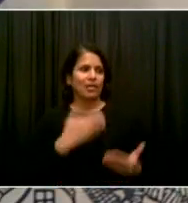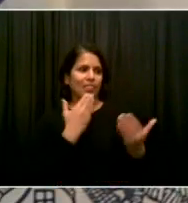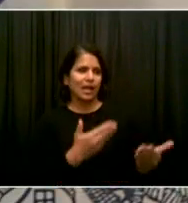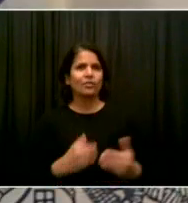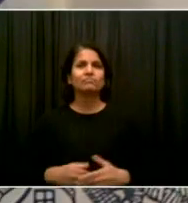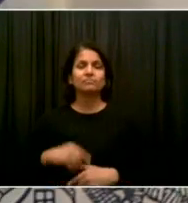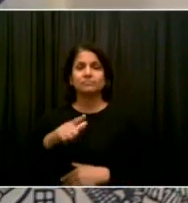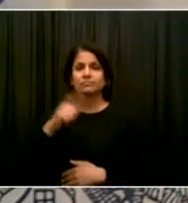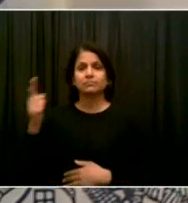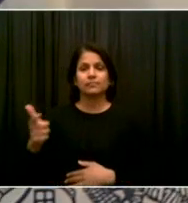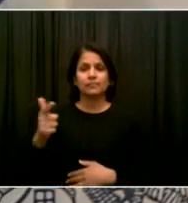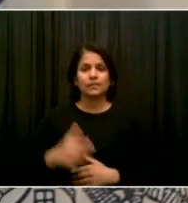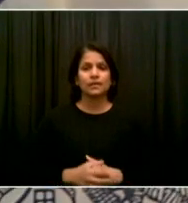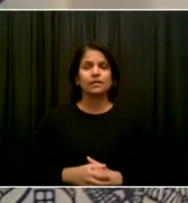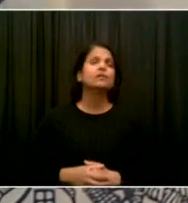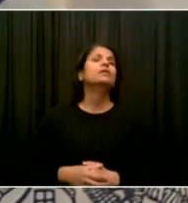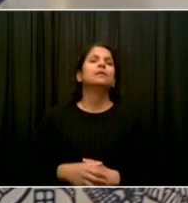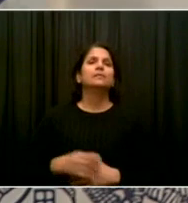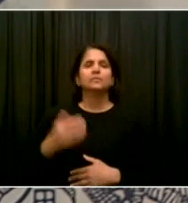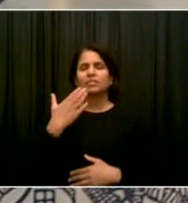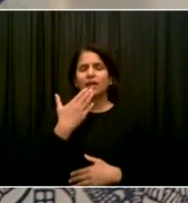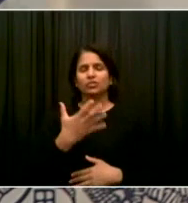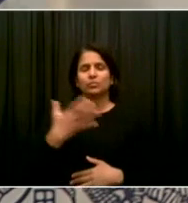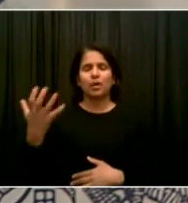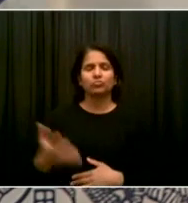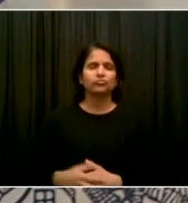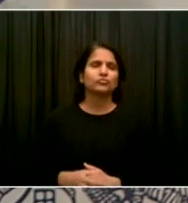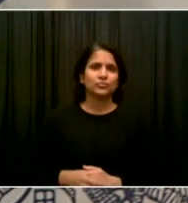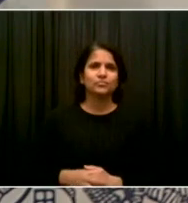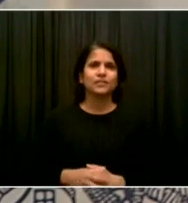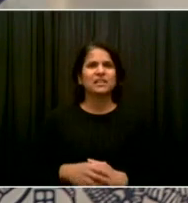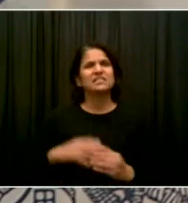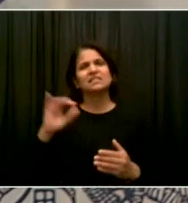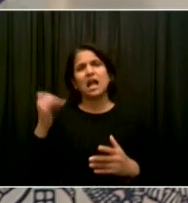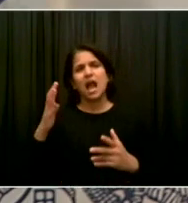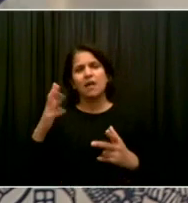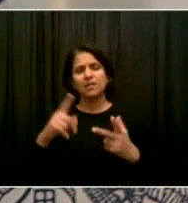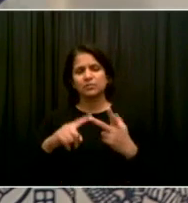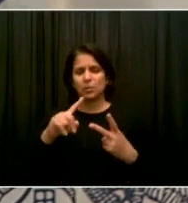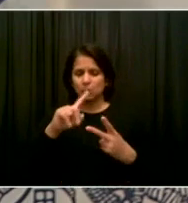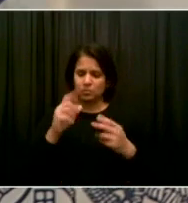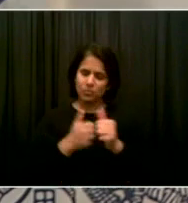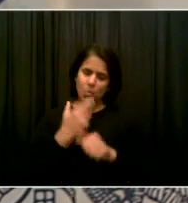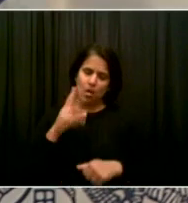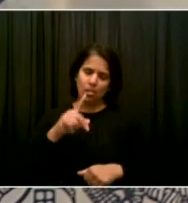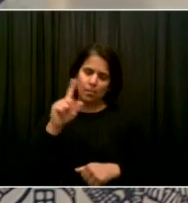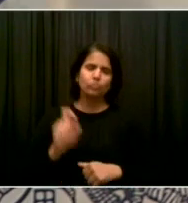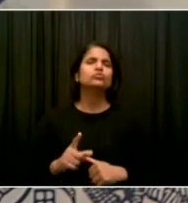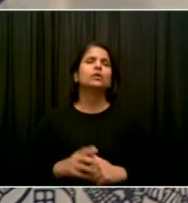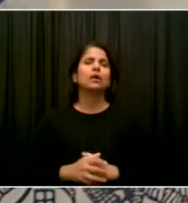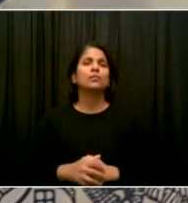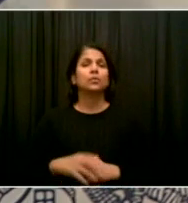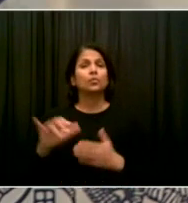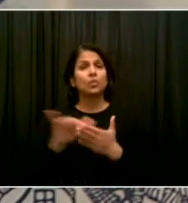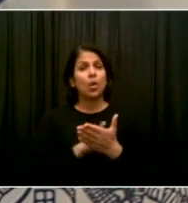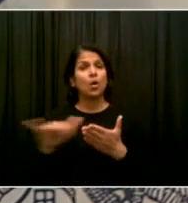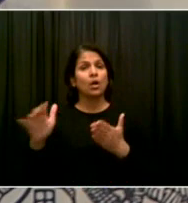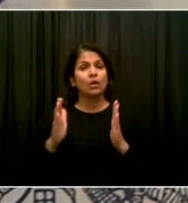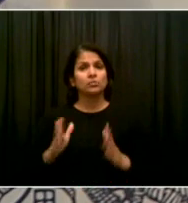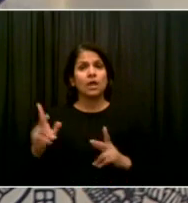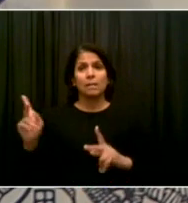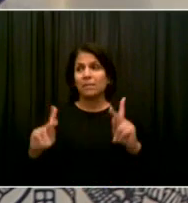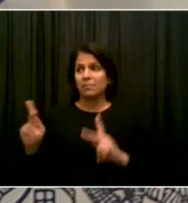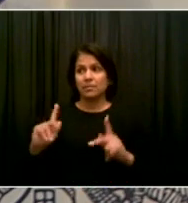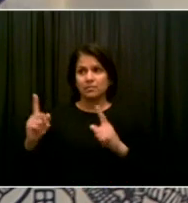Great. Thank you so much. And this is kind of a follow-up. I've been personally fielding a lot of questions from New Yorkers about reinfections and breakthrough